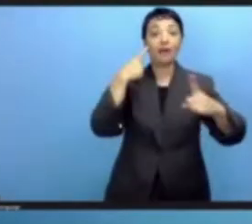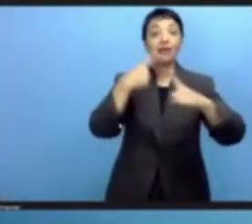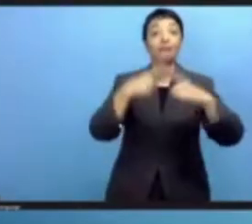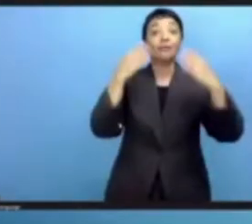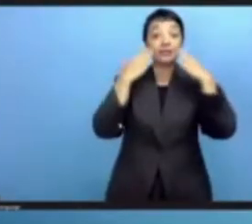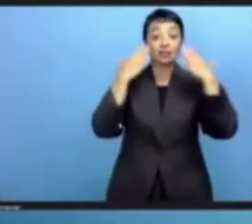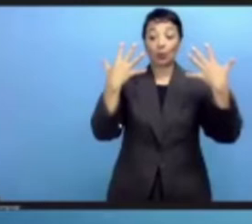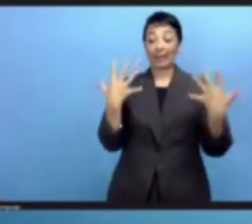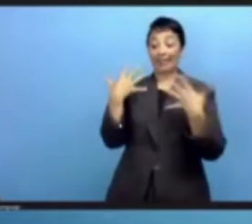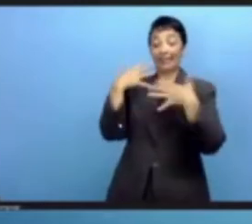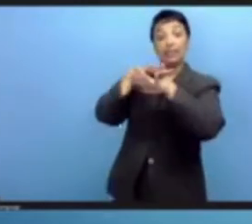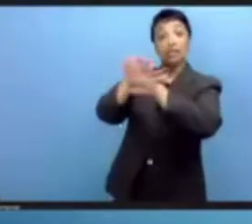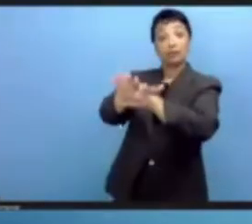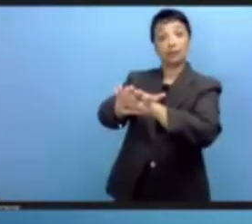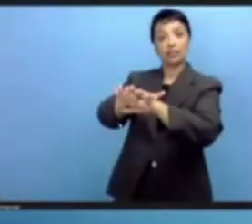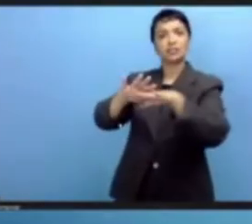deploy?